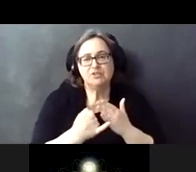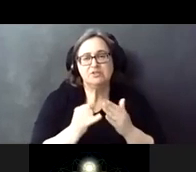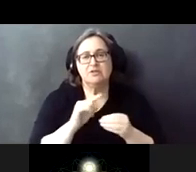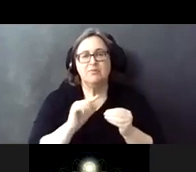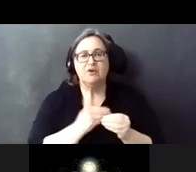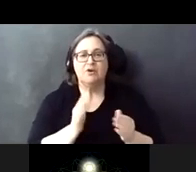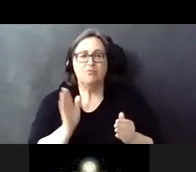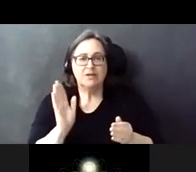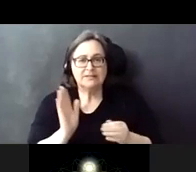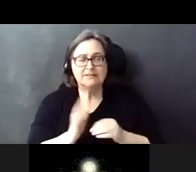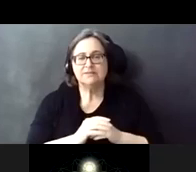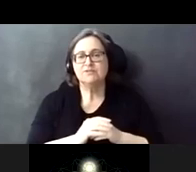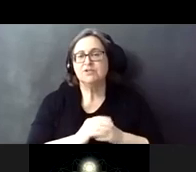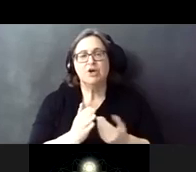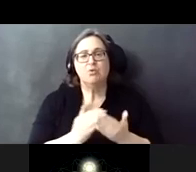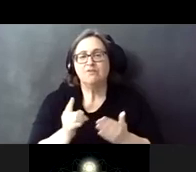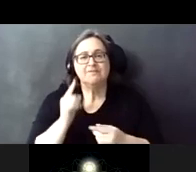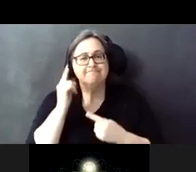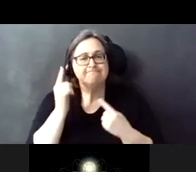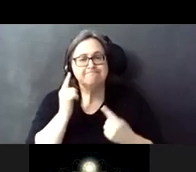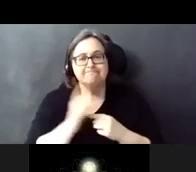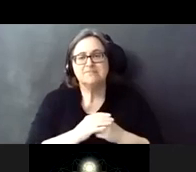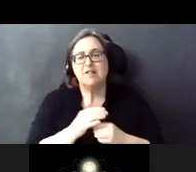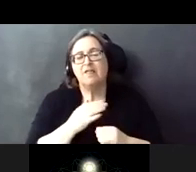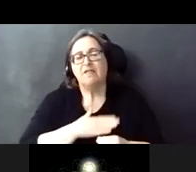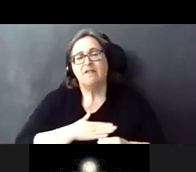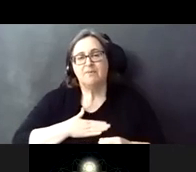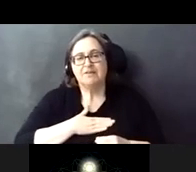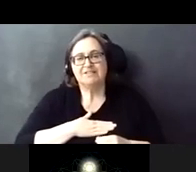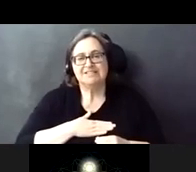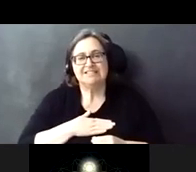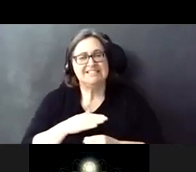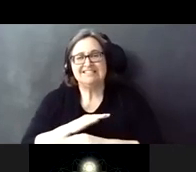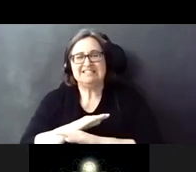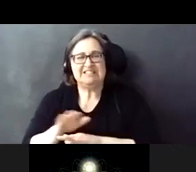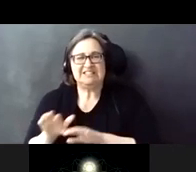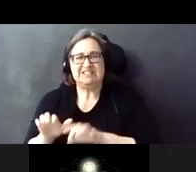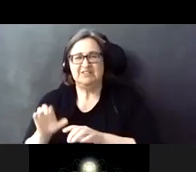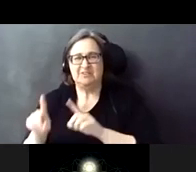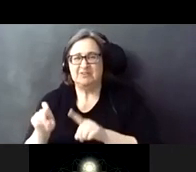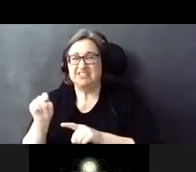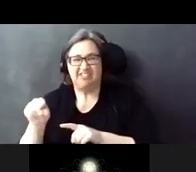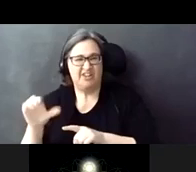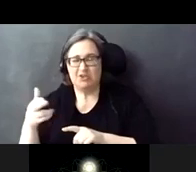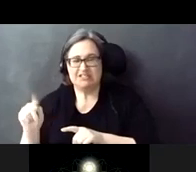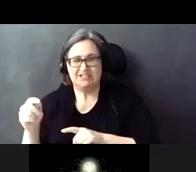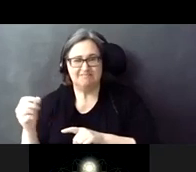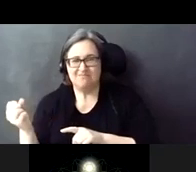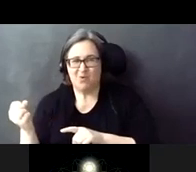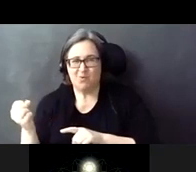presentation, whatever's on your mind. So I would ask that we hold off on questions on the chat and